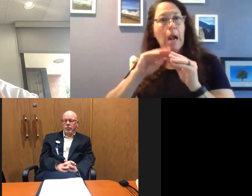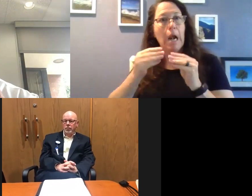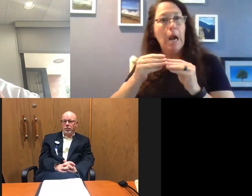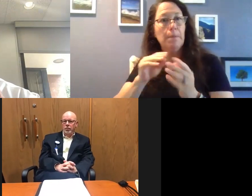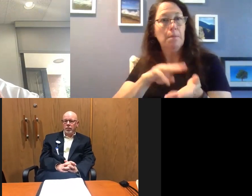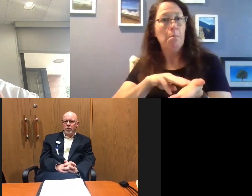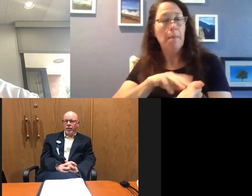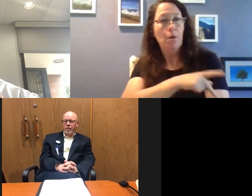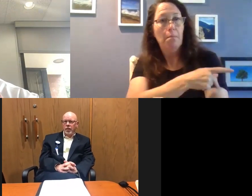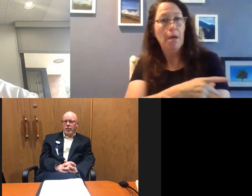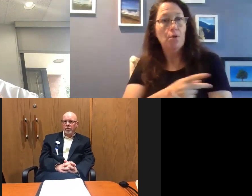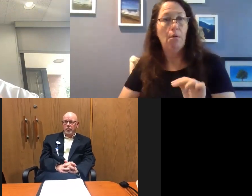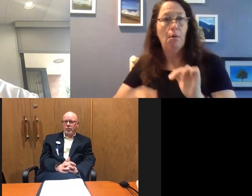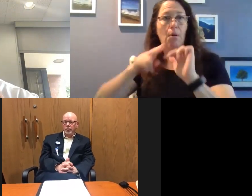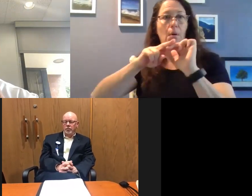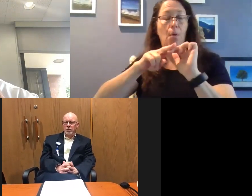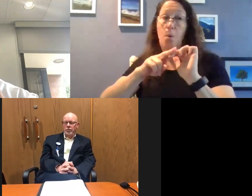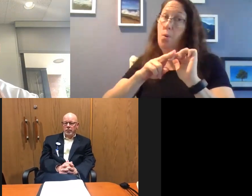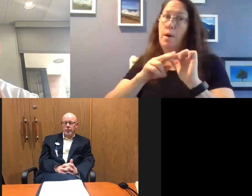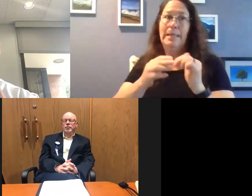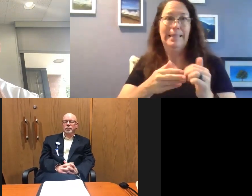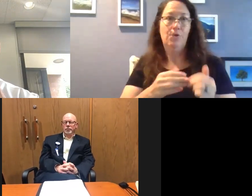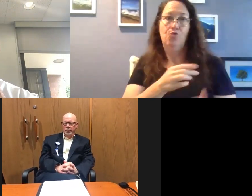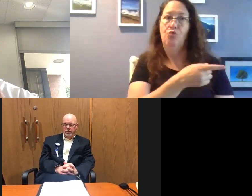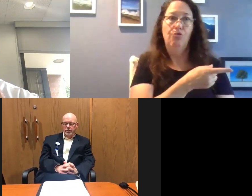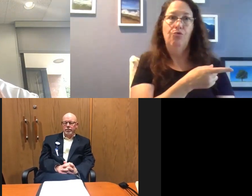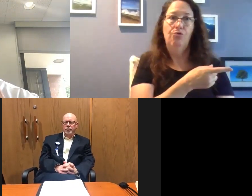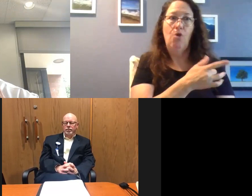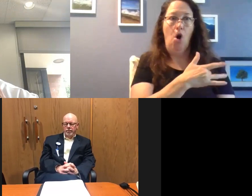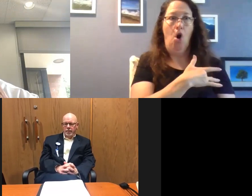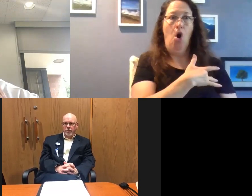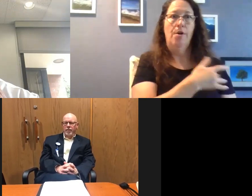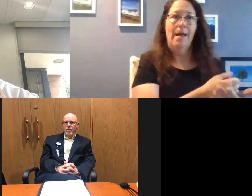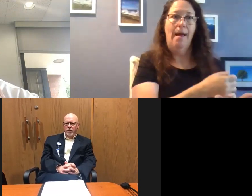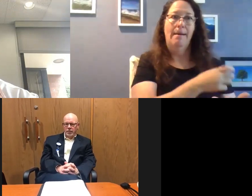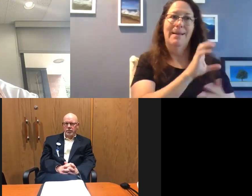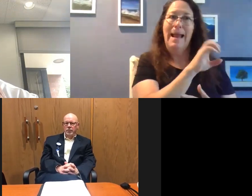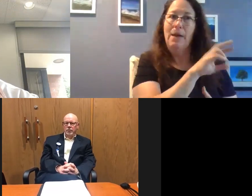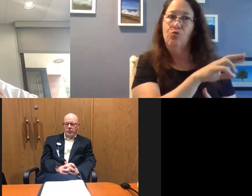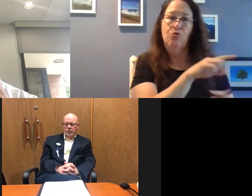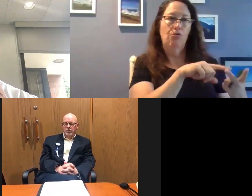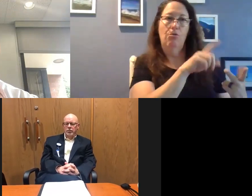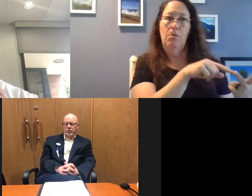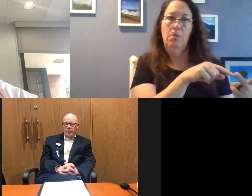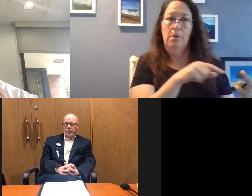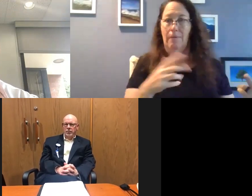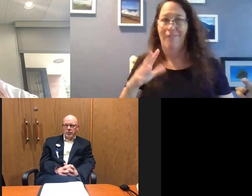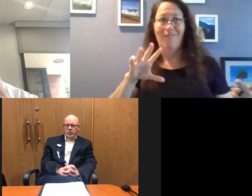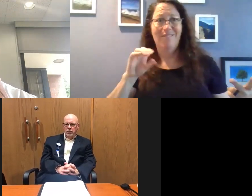patients, that frankly is a lot easier to deal with than a surge of, uh, you know, 50,